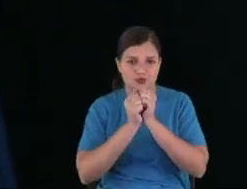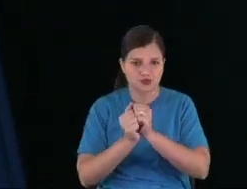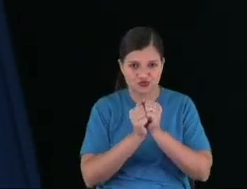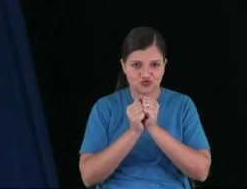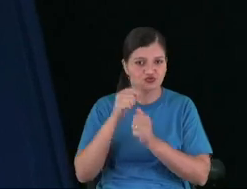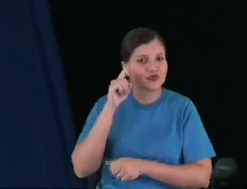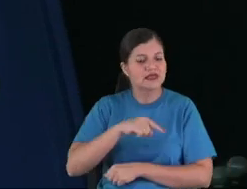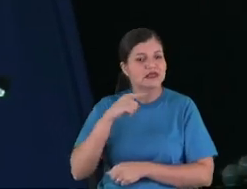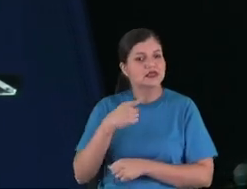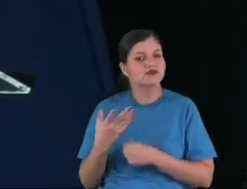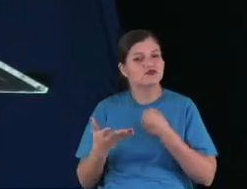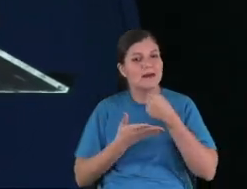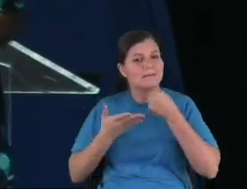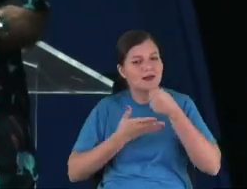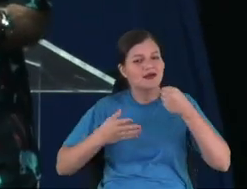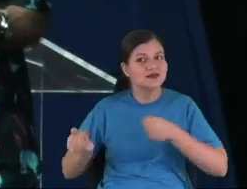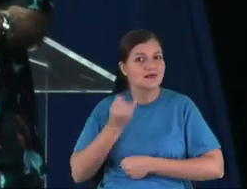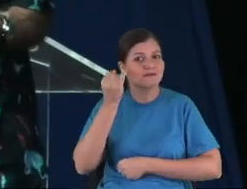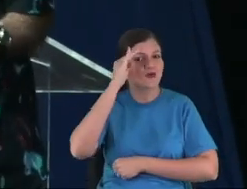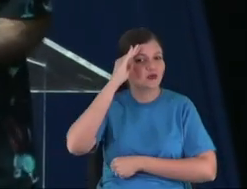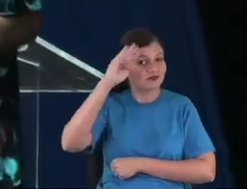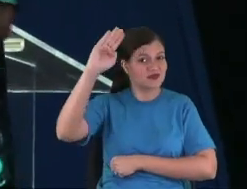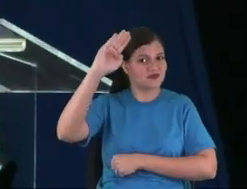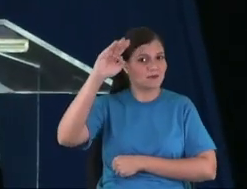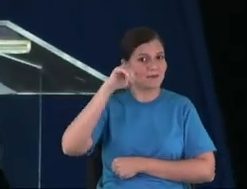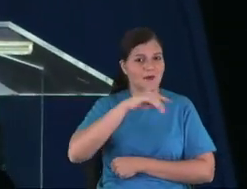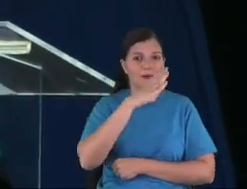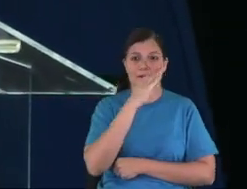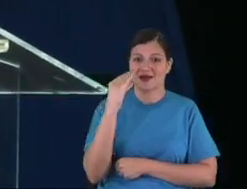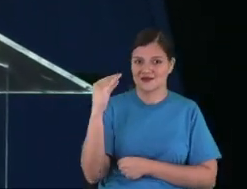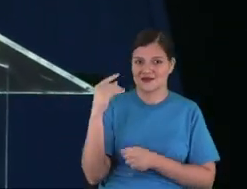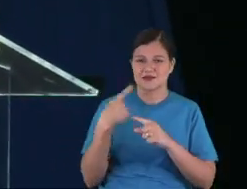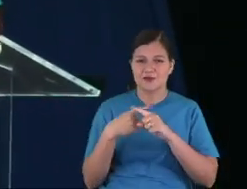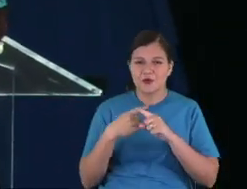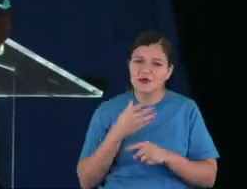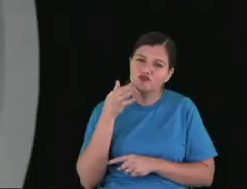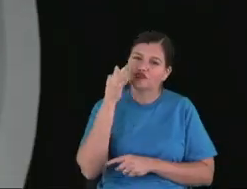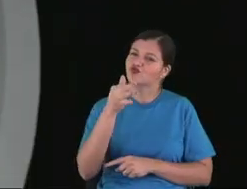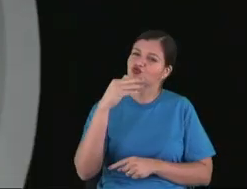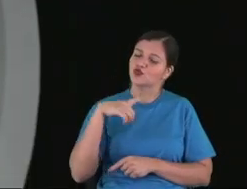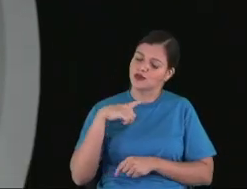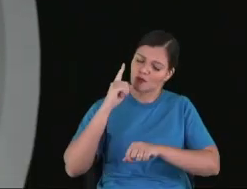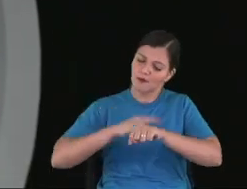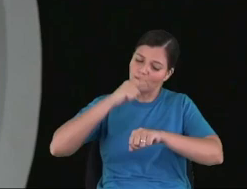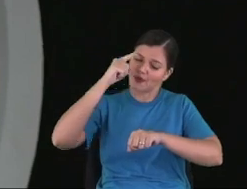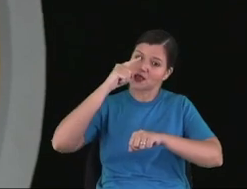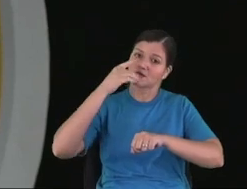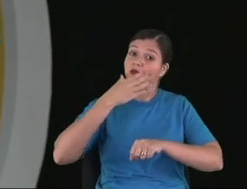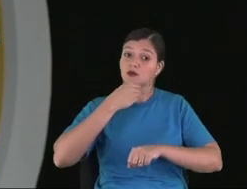This is essential because it comes a moment that you are not there anymore.